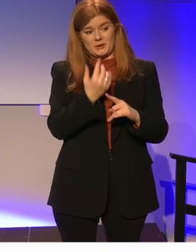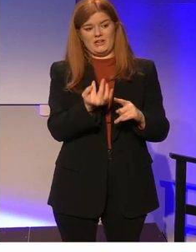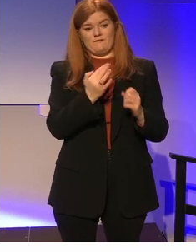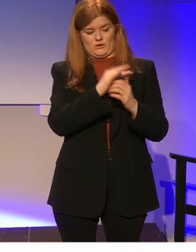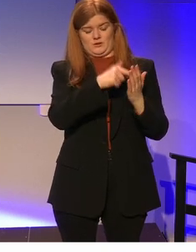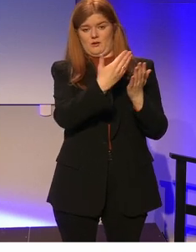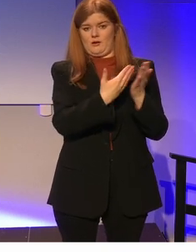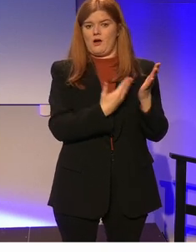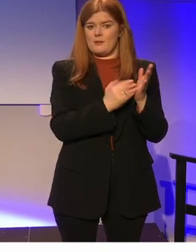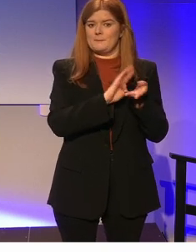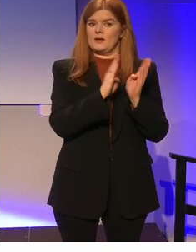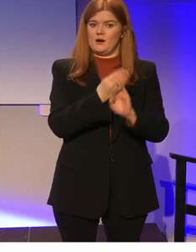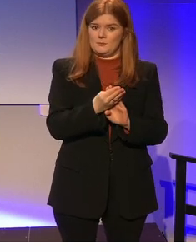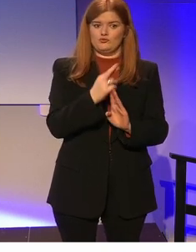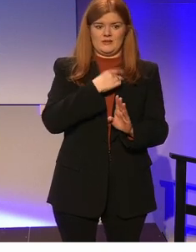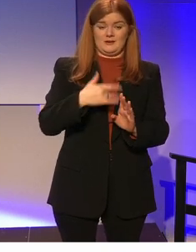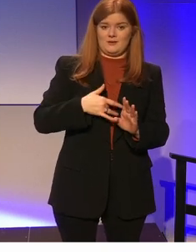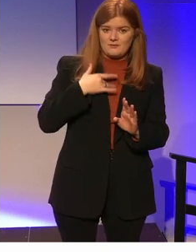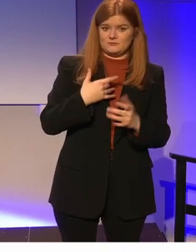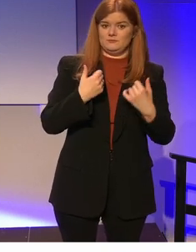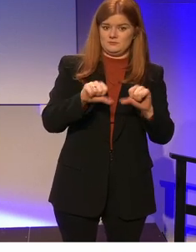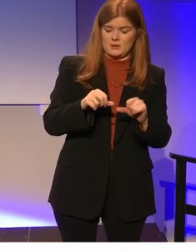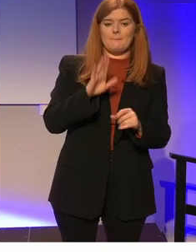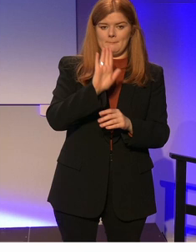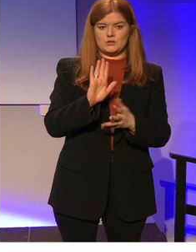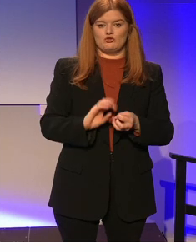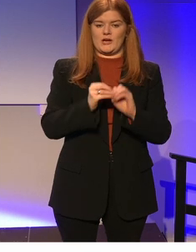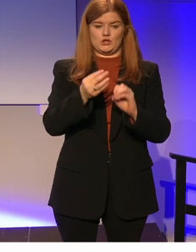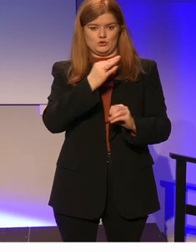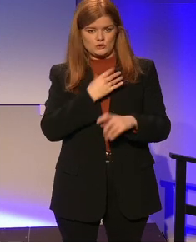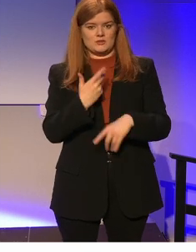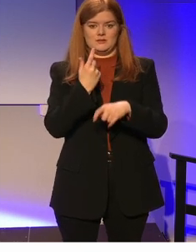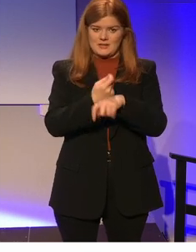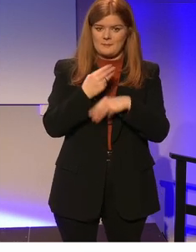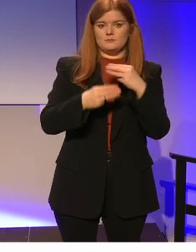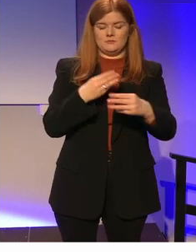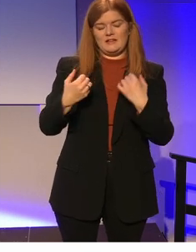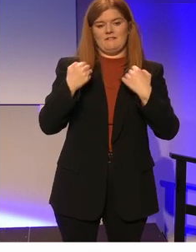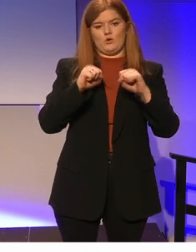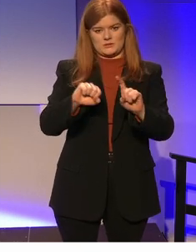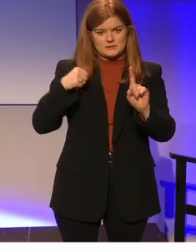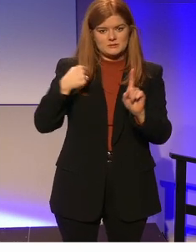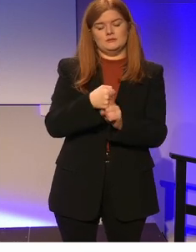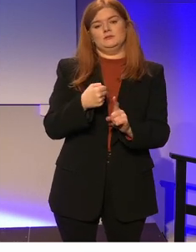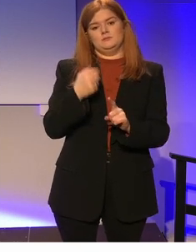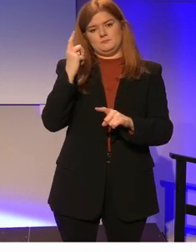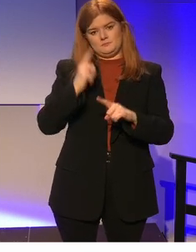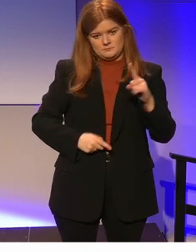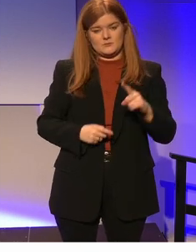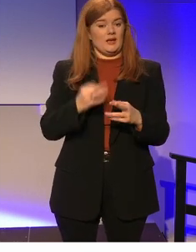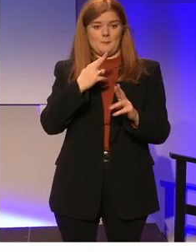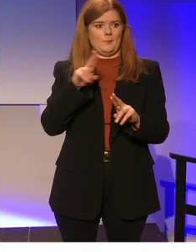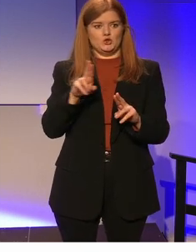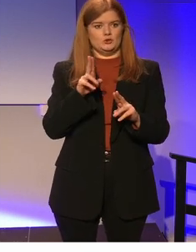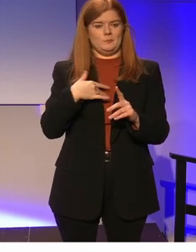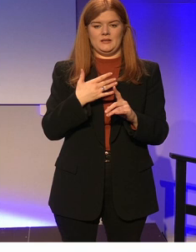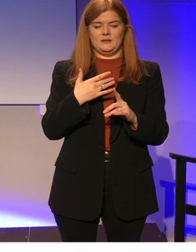order for legislation to be operational, it must create effective and timely enforcement mechanisms. And it must be